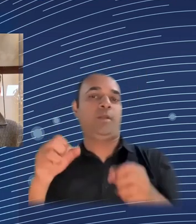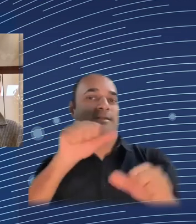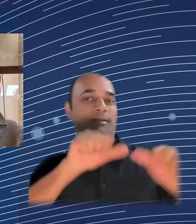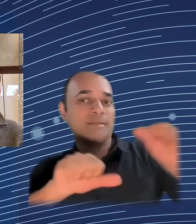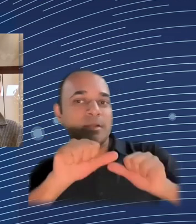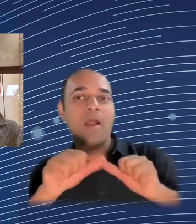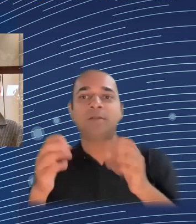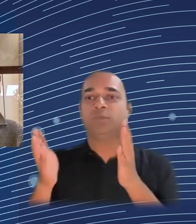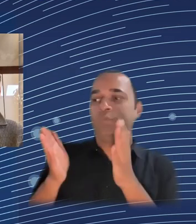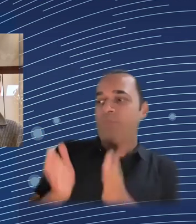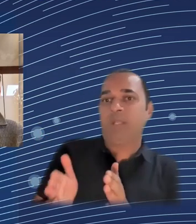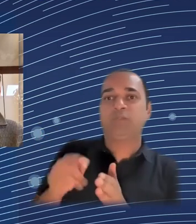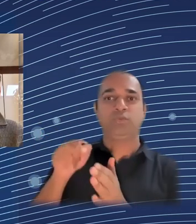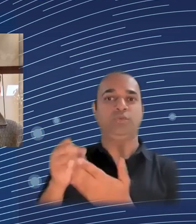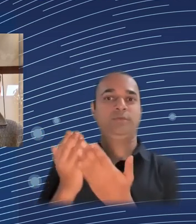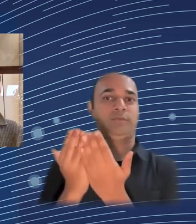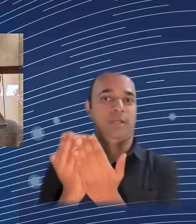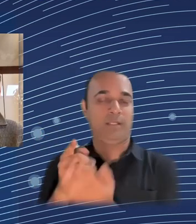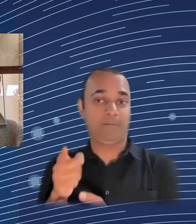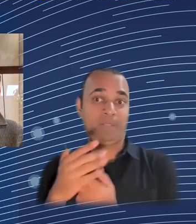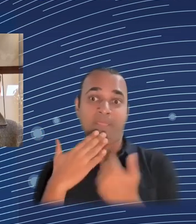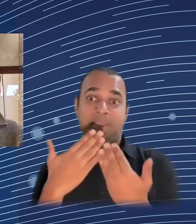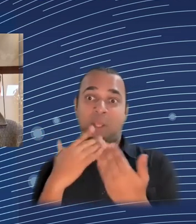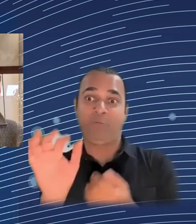conversation, isn't it? Yes. So by all means.